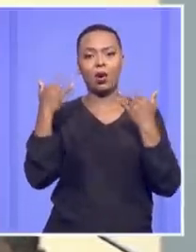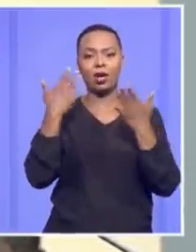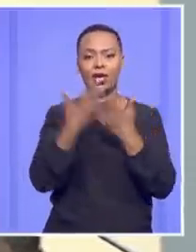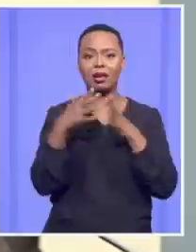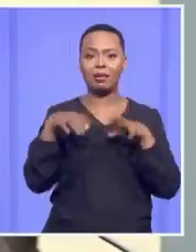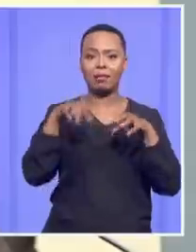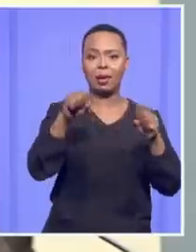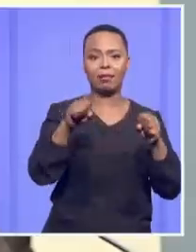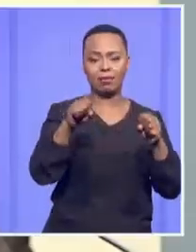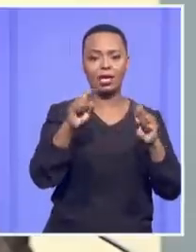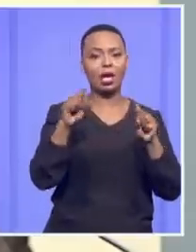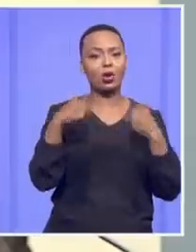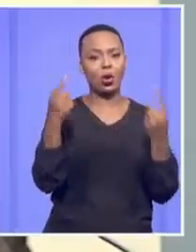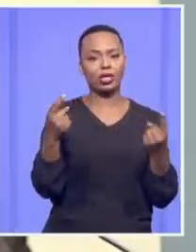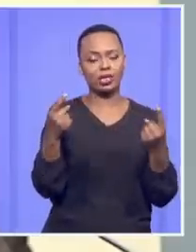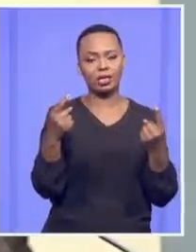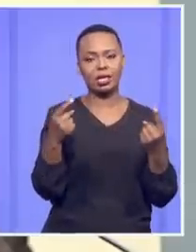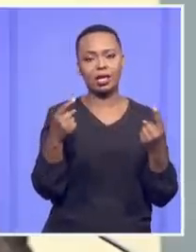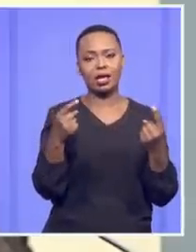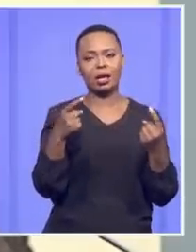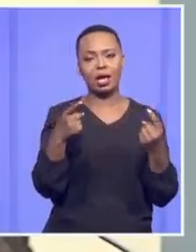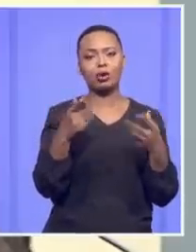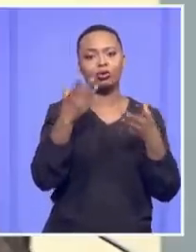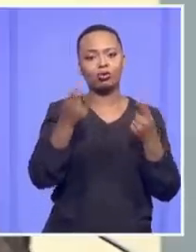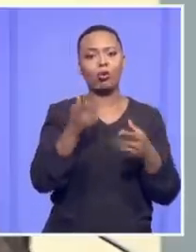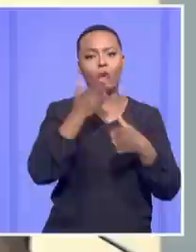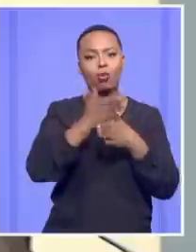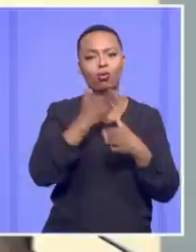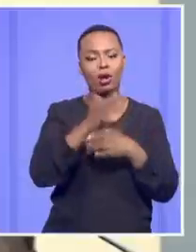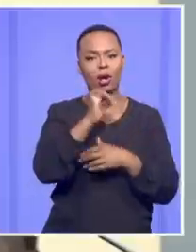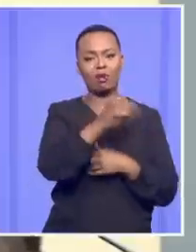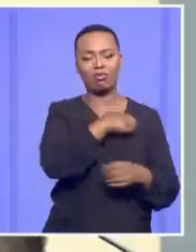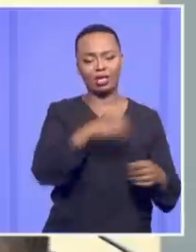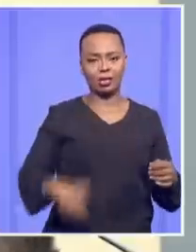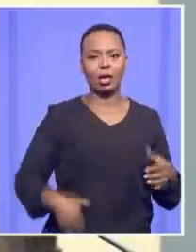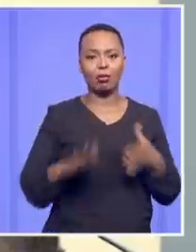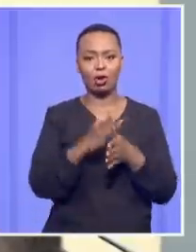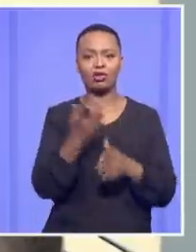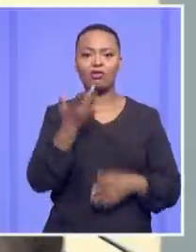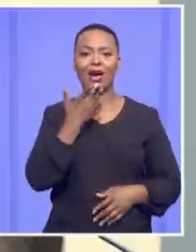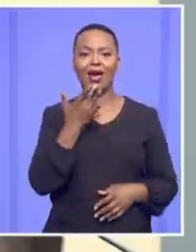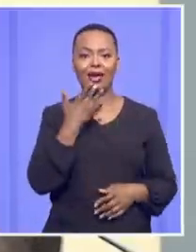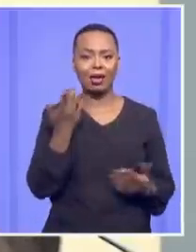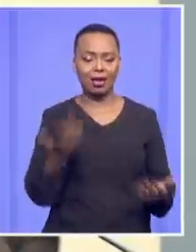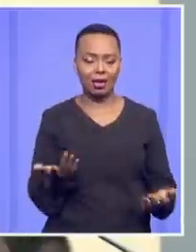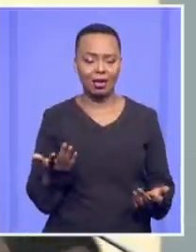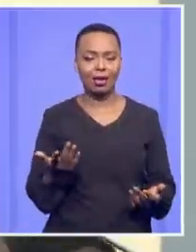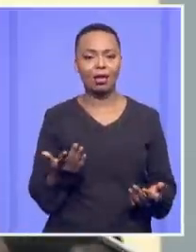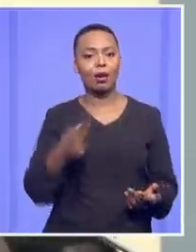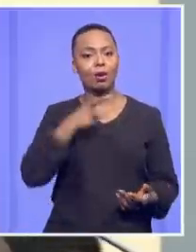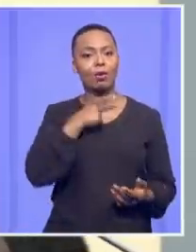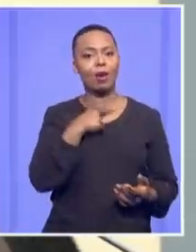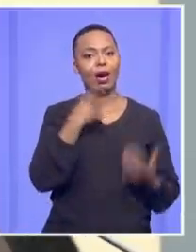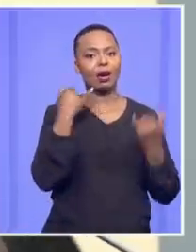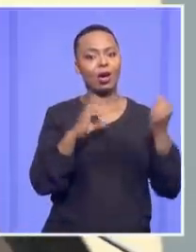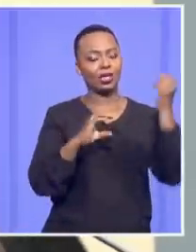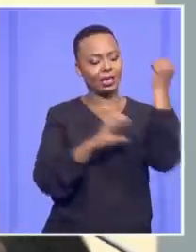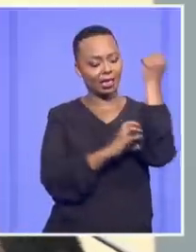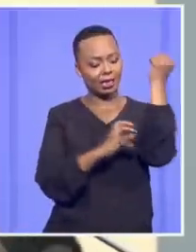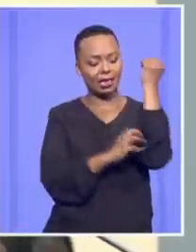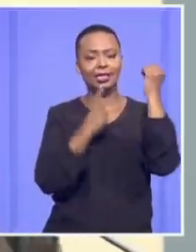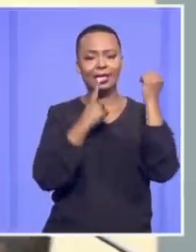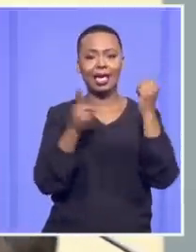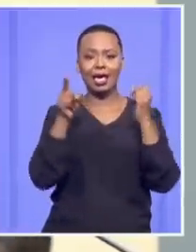because he is biased. Now, there's a difficulty with that because the section appears to contemplate that he's unable